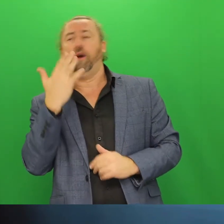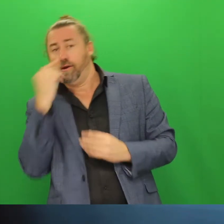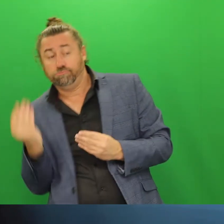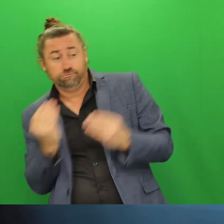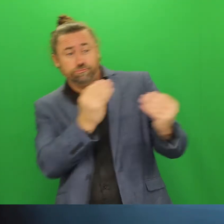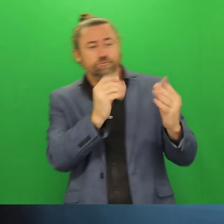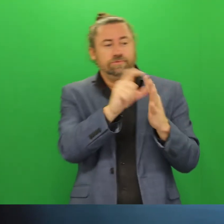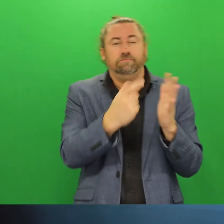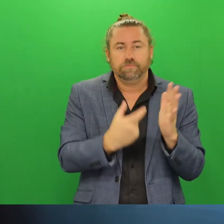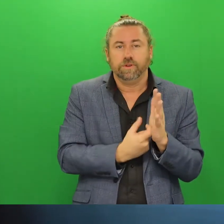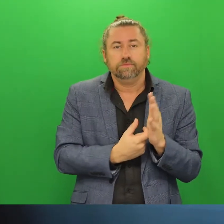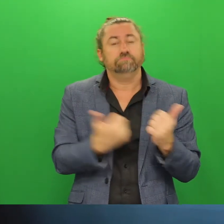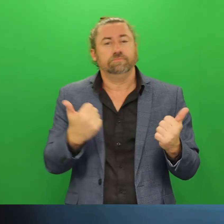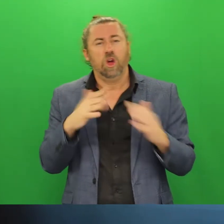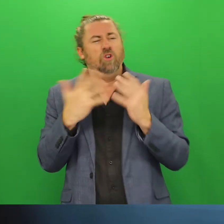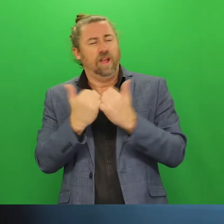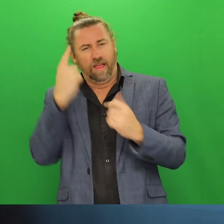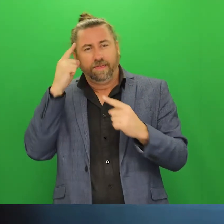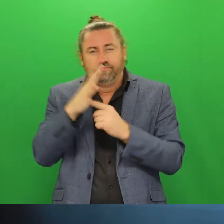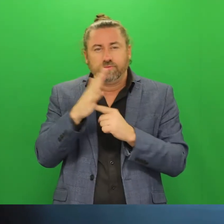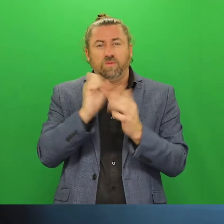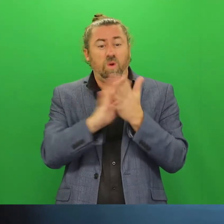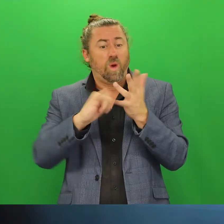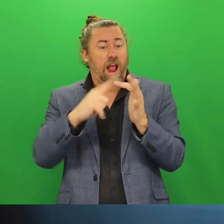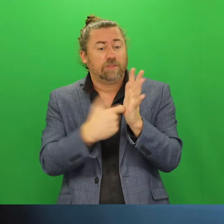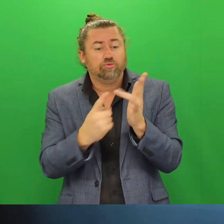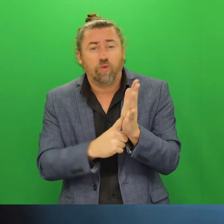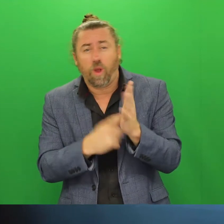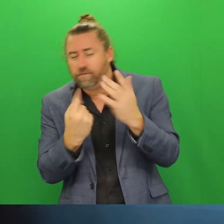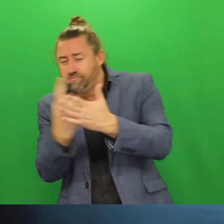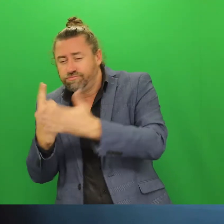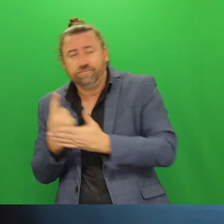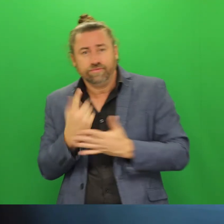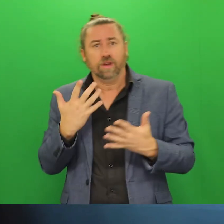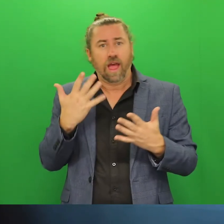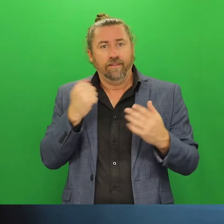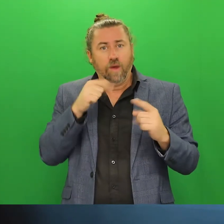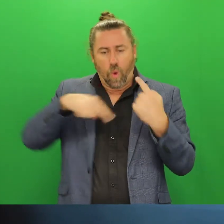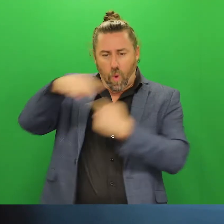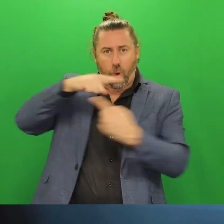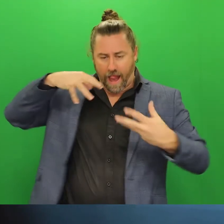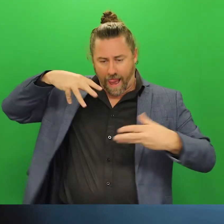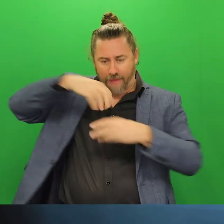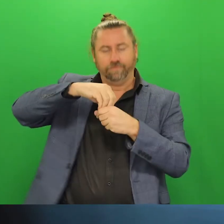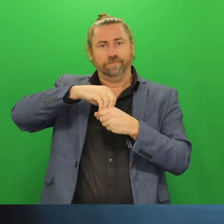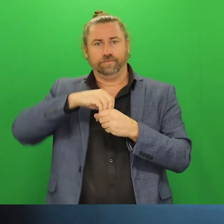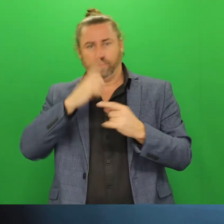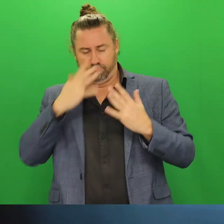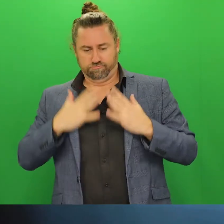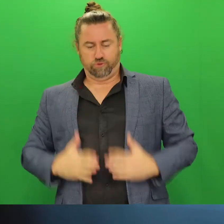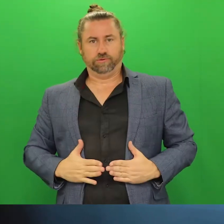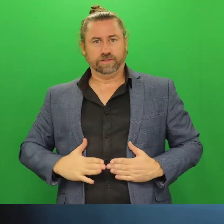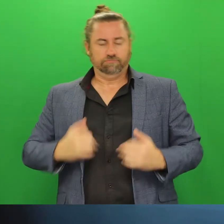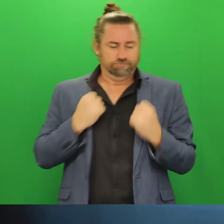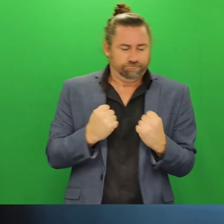diet and other factors impact into. Overall, anything you do that helps you maintain a healthy lifestyle, healthy diet, noting that